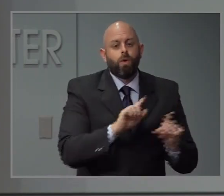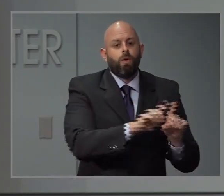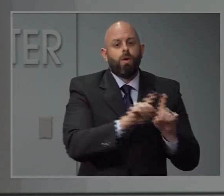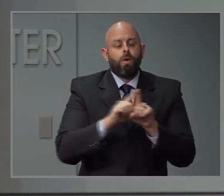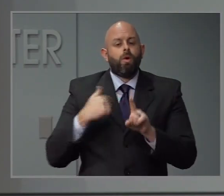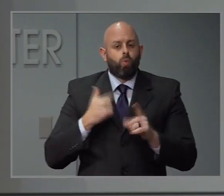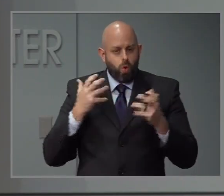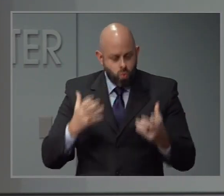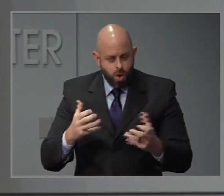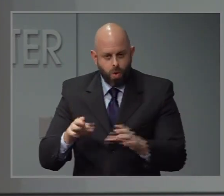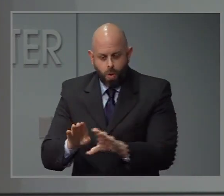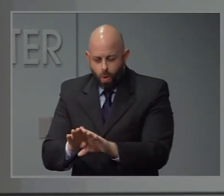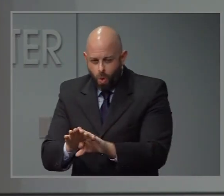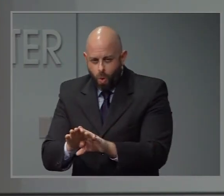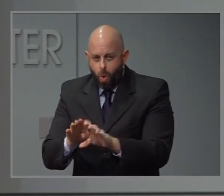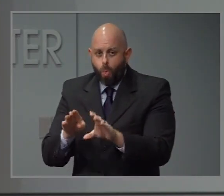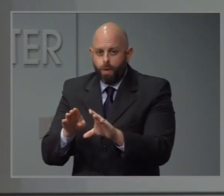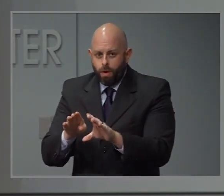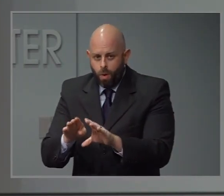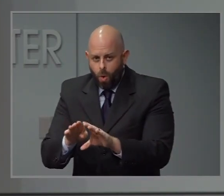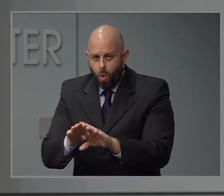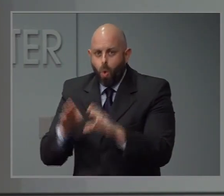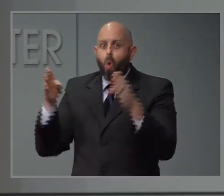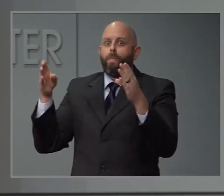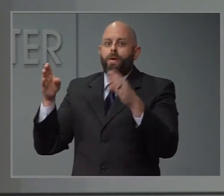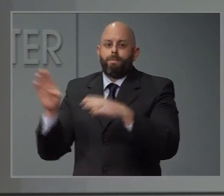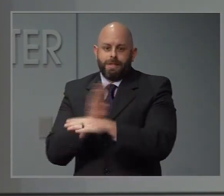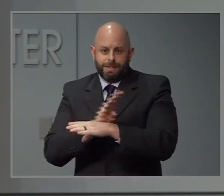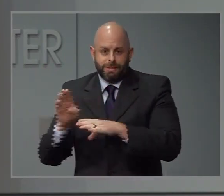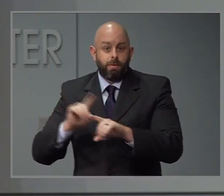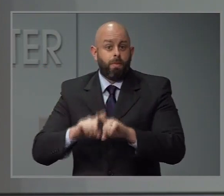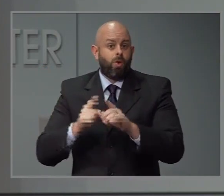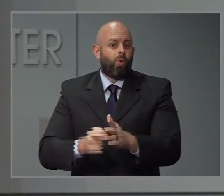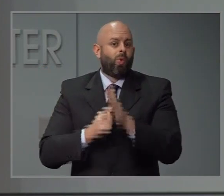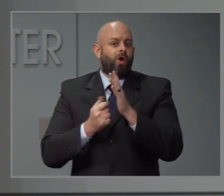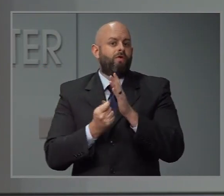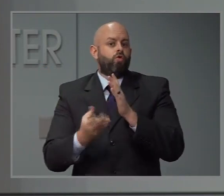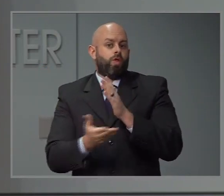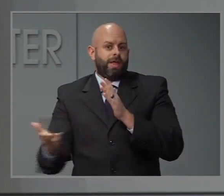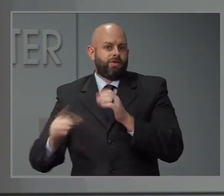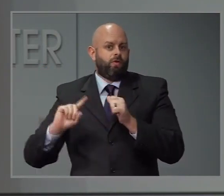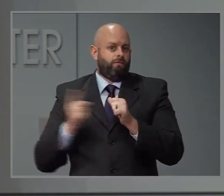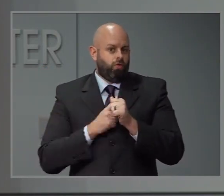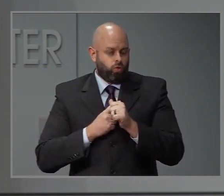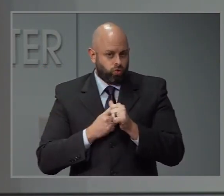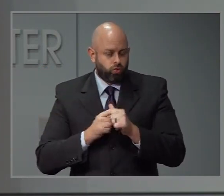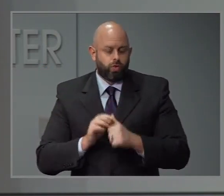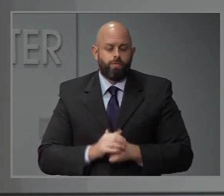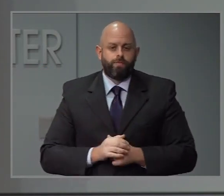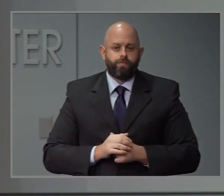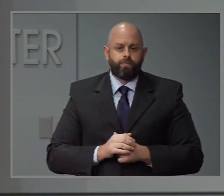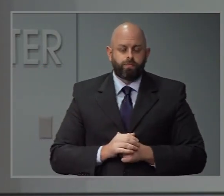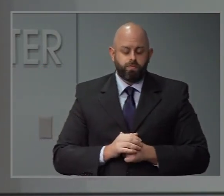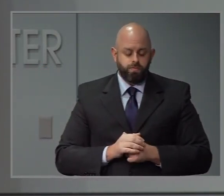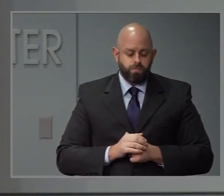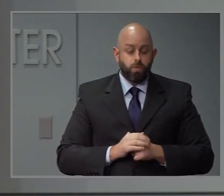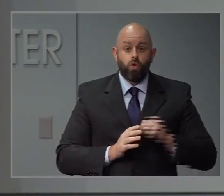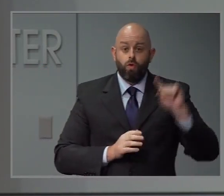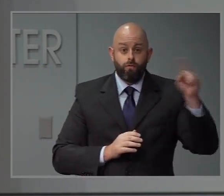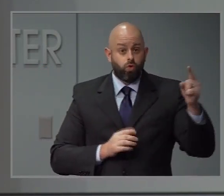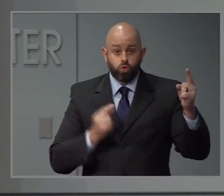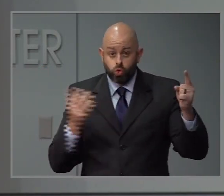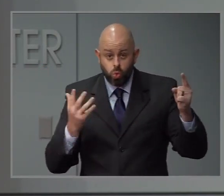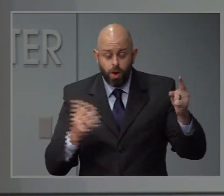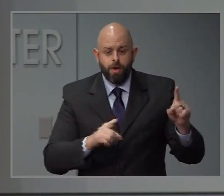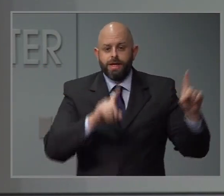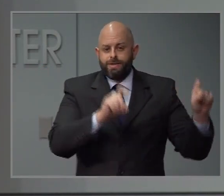reopening, but it's going to take a few components for us to get there. First is the testing, as we've been talking about. The other is our